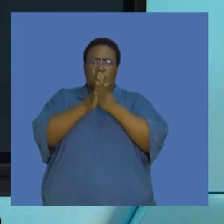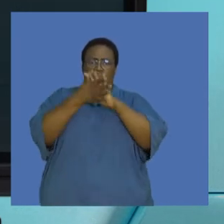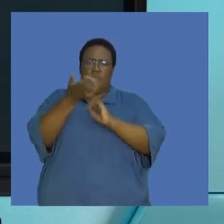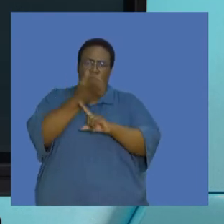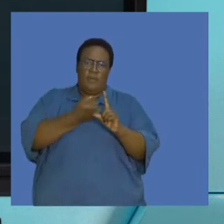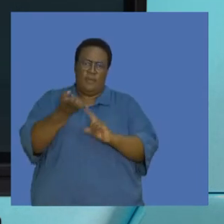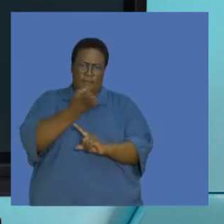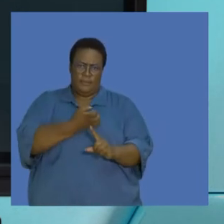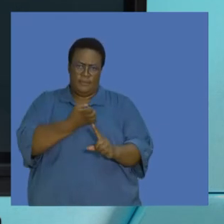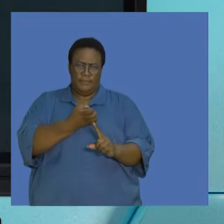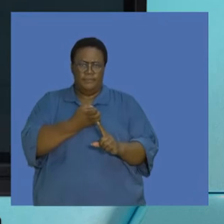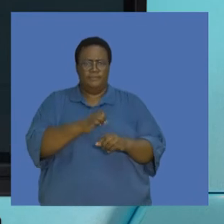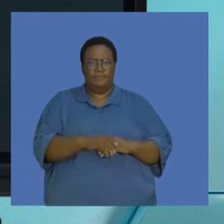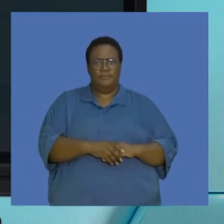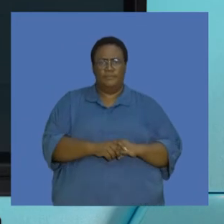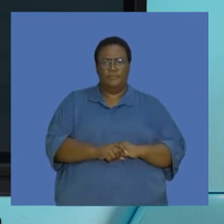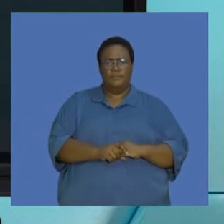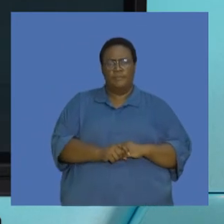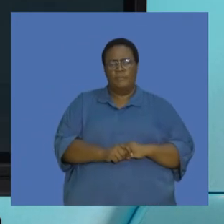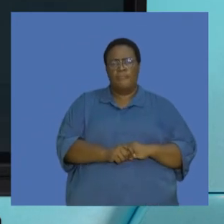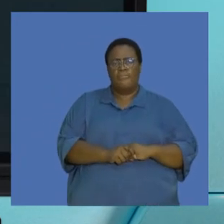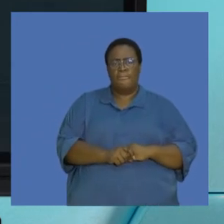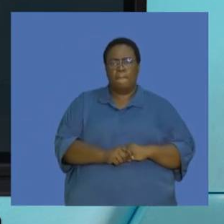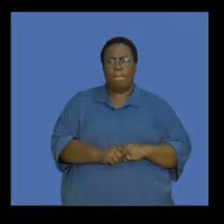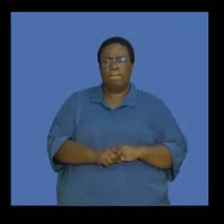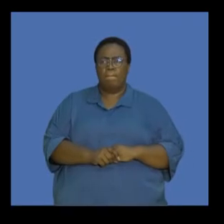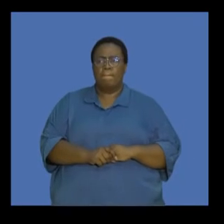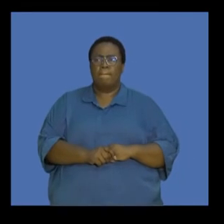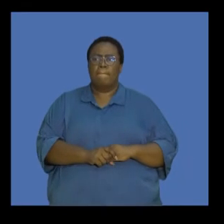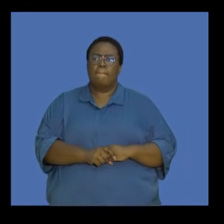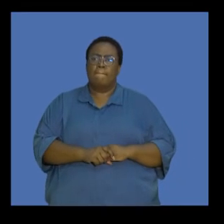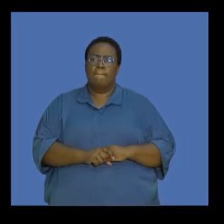an increase in global production of your greenhouse gases.